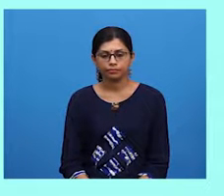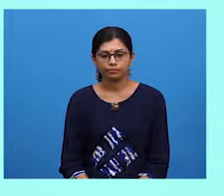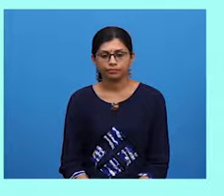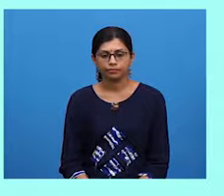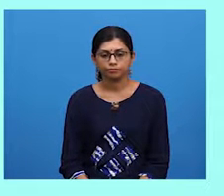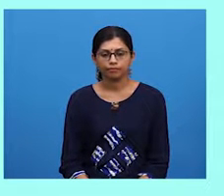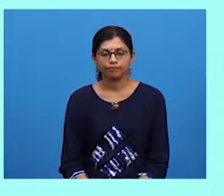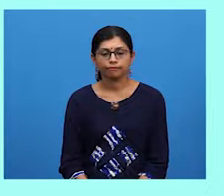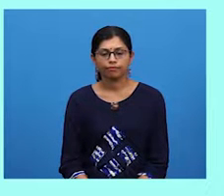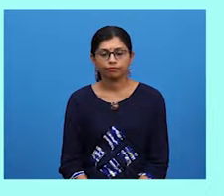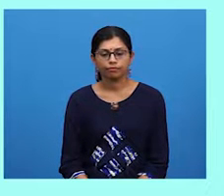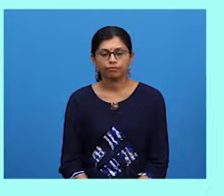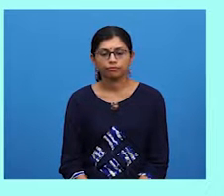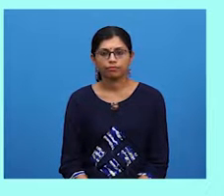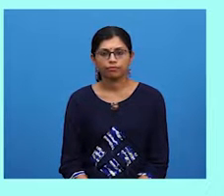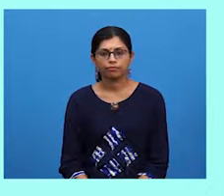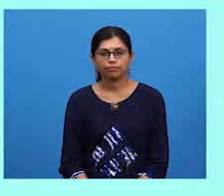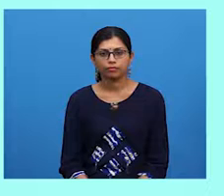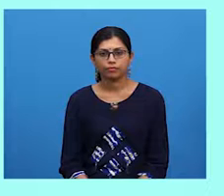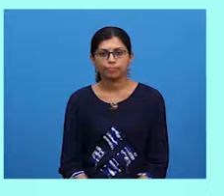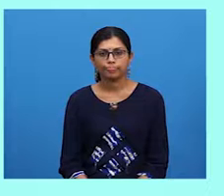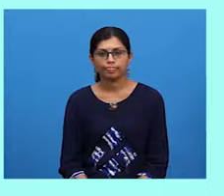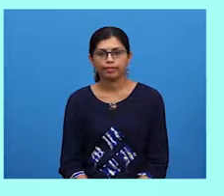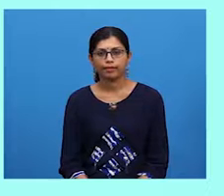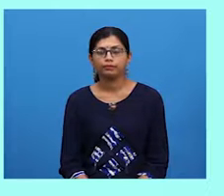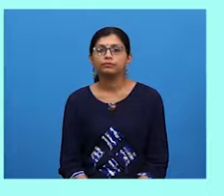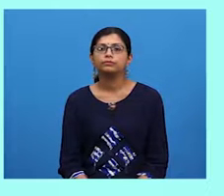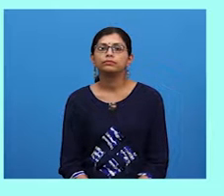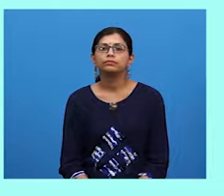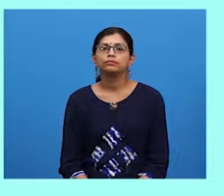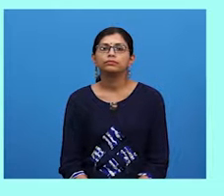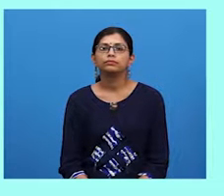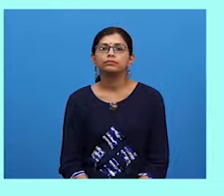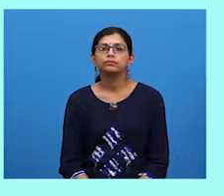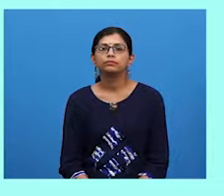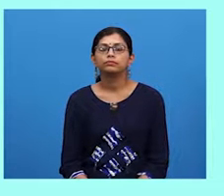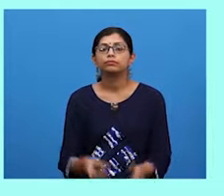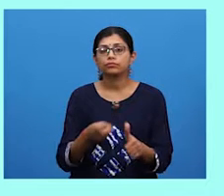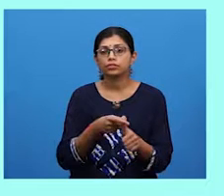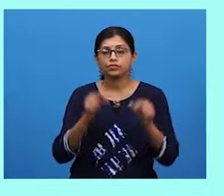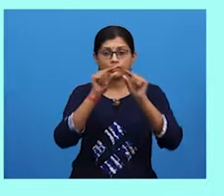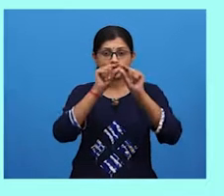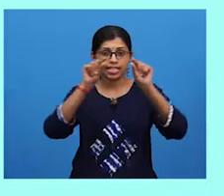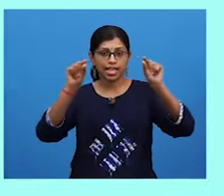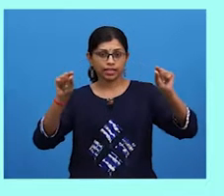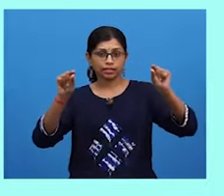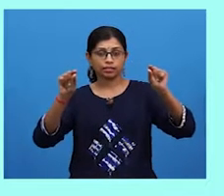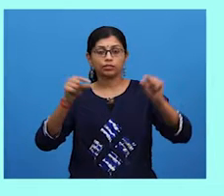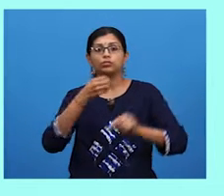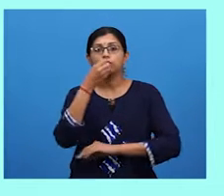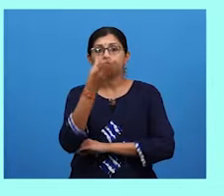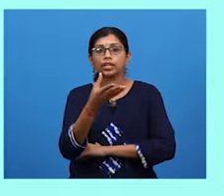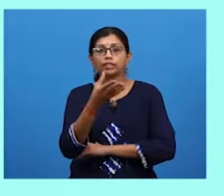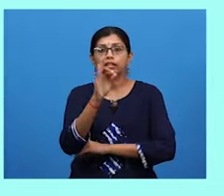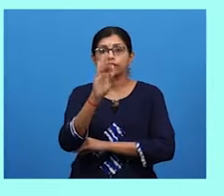people, or the latest product. The first line mentions that the Facebook